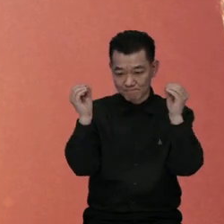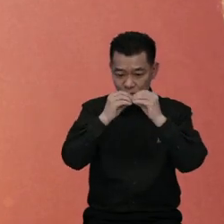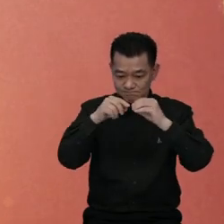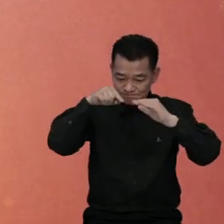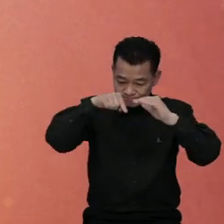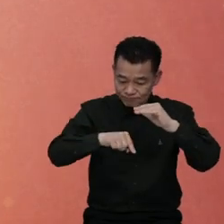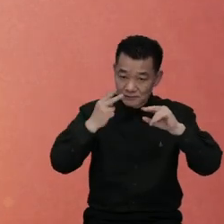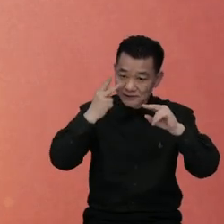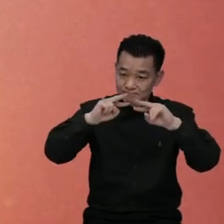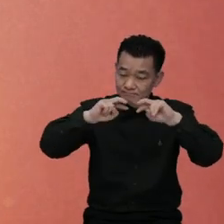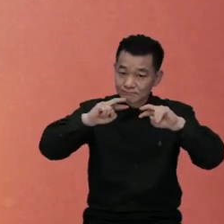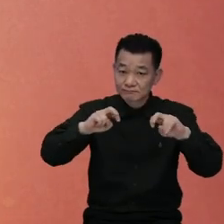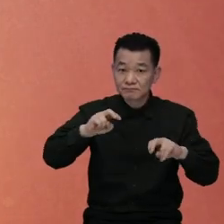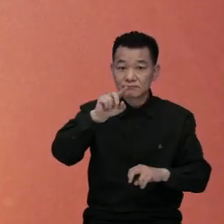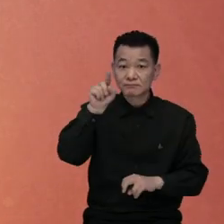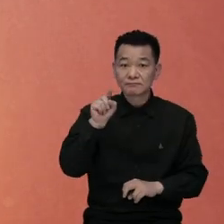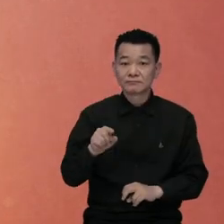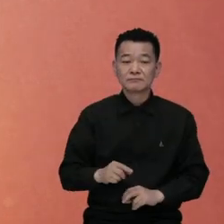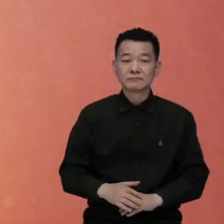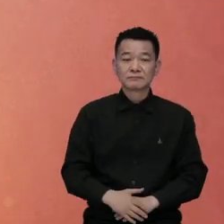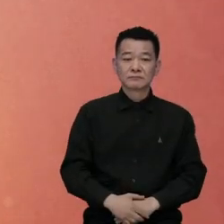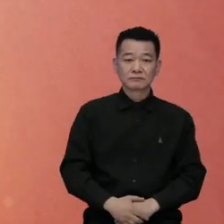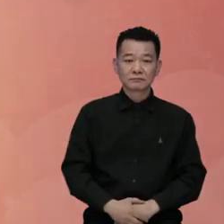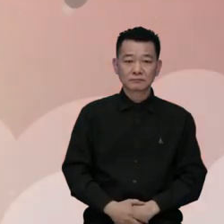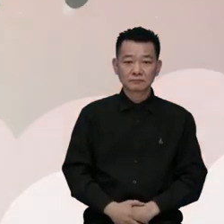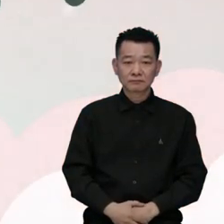starting with respecting human rights?